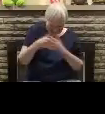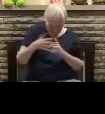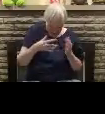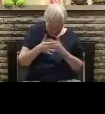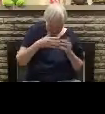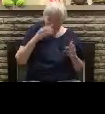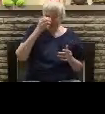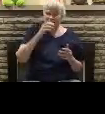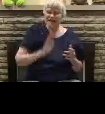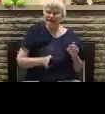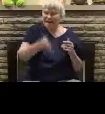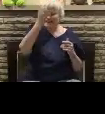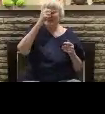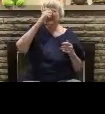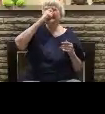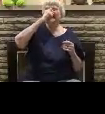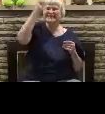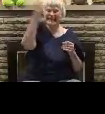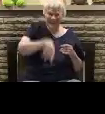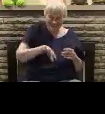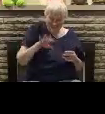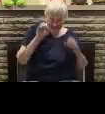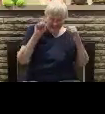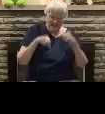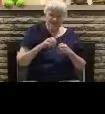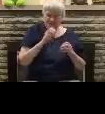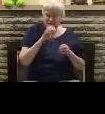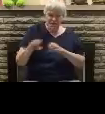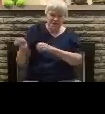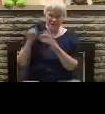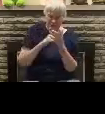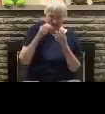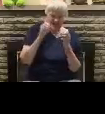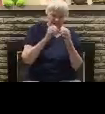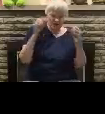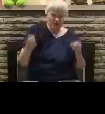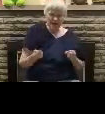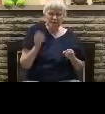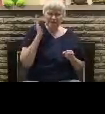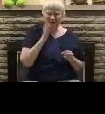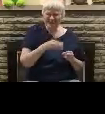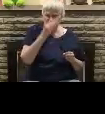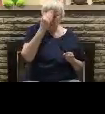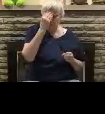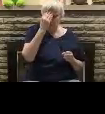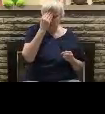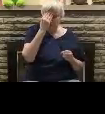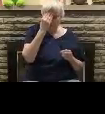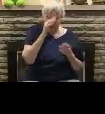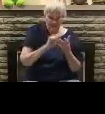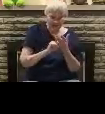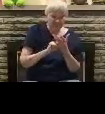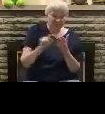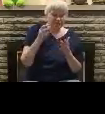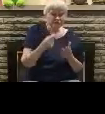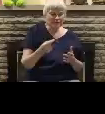God doesn't care about it. And so, more and more people are falling into that error. Verse